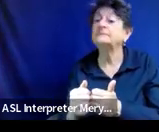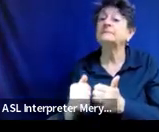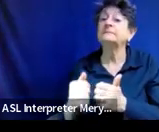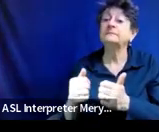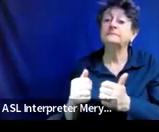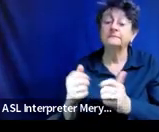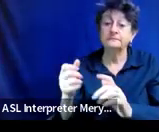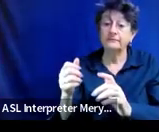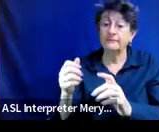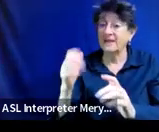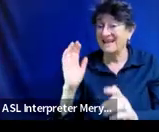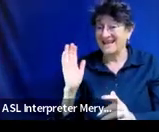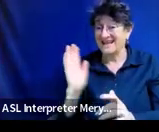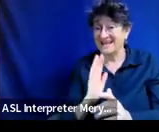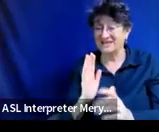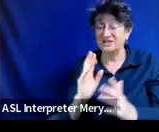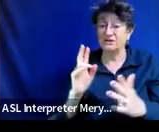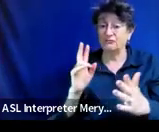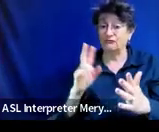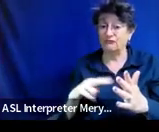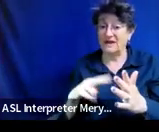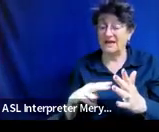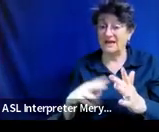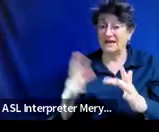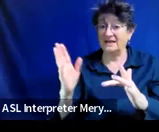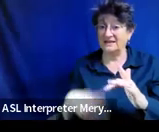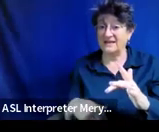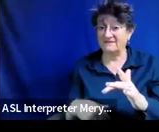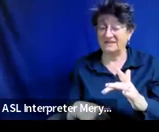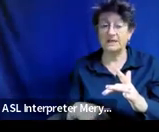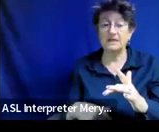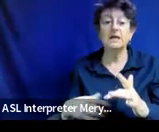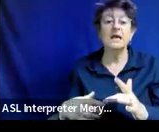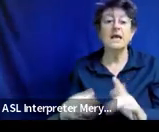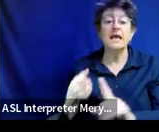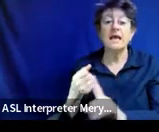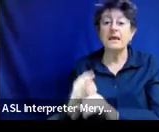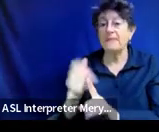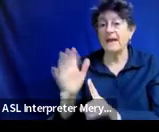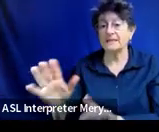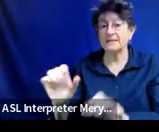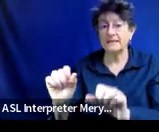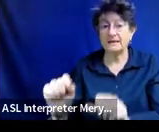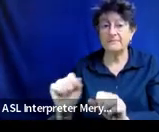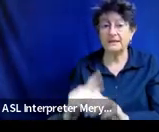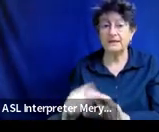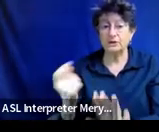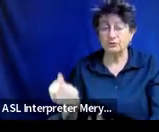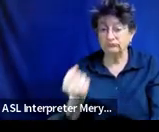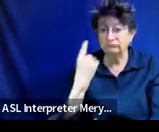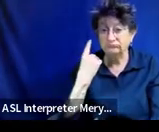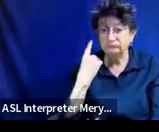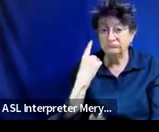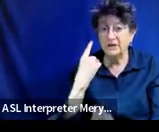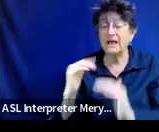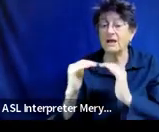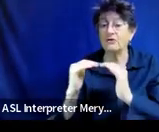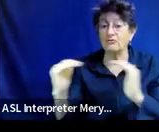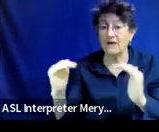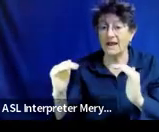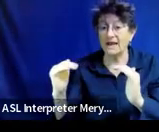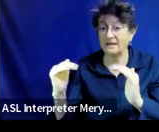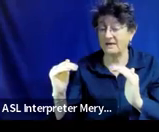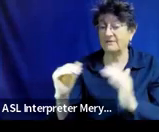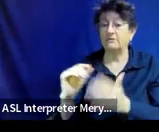fluency deficit impacts his ability to access grade level reading material and another example for